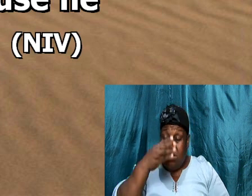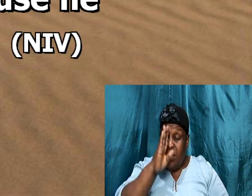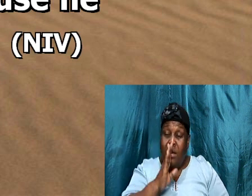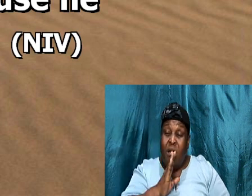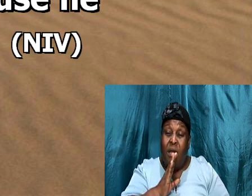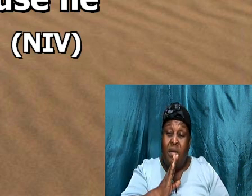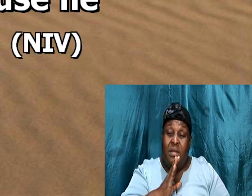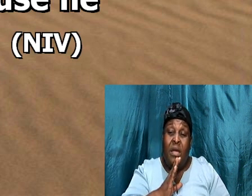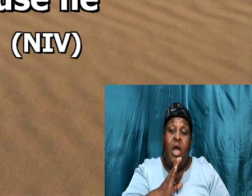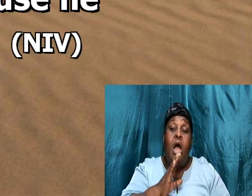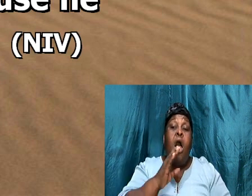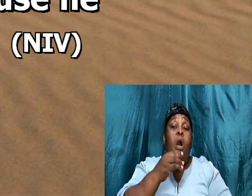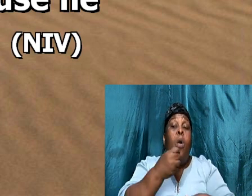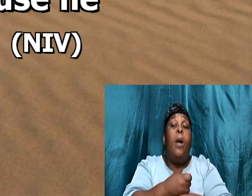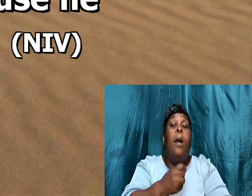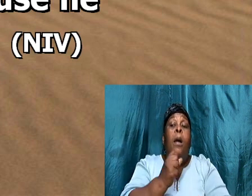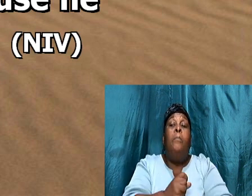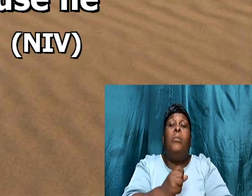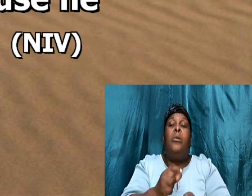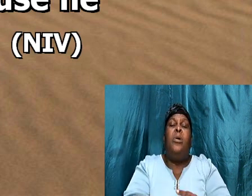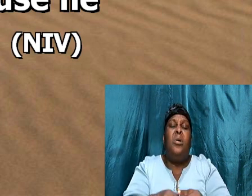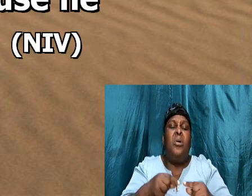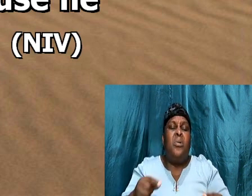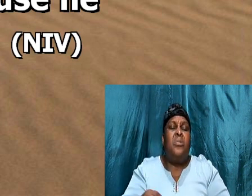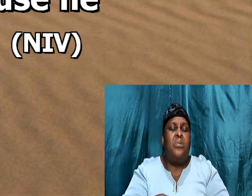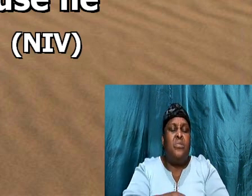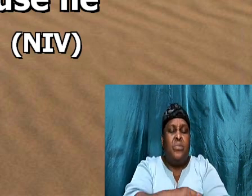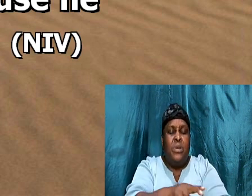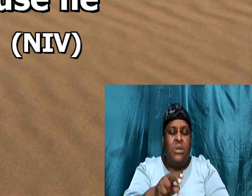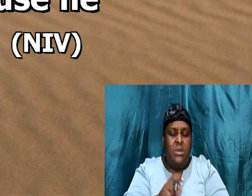will make of thee, a great nation,